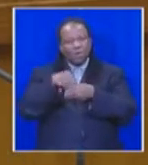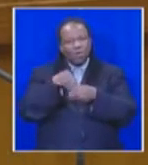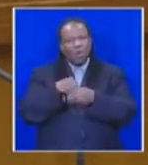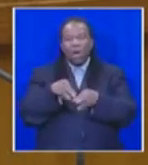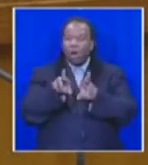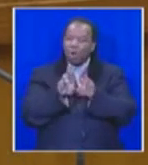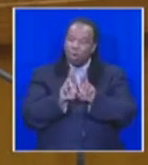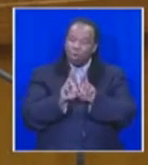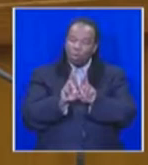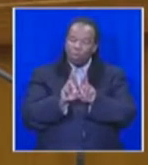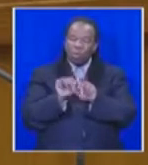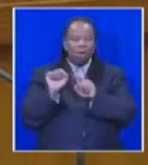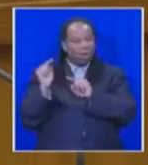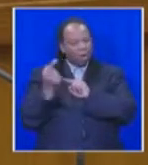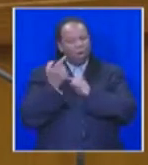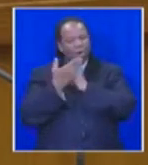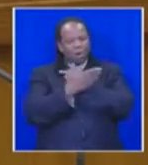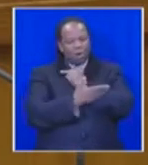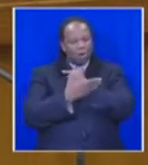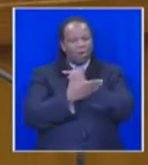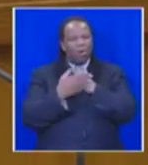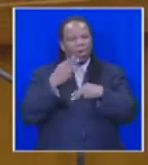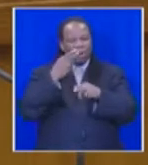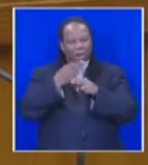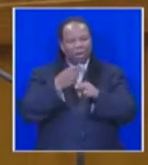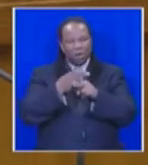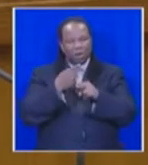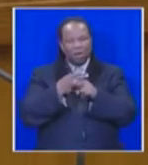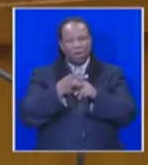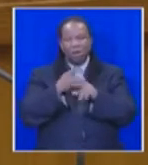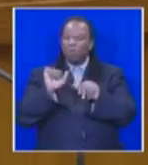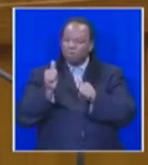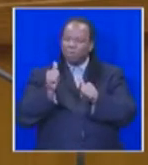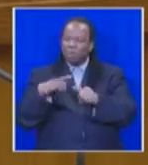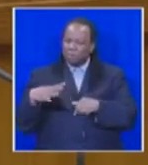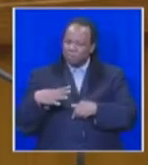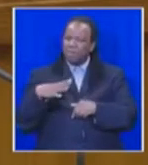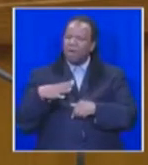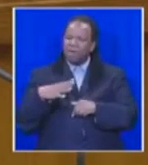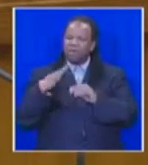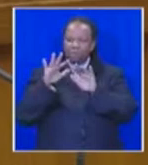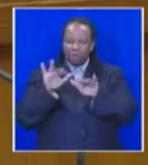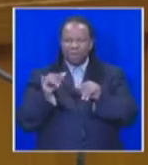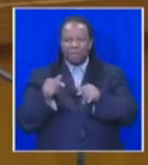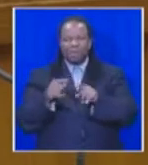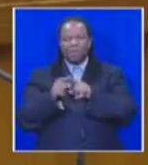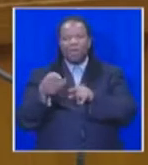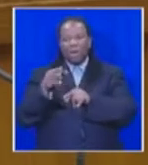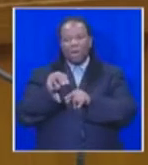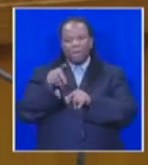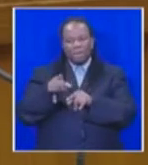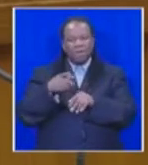that our country will one more time be proud of their Parliament as they see members of Parliament doing their best